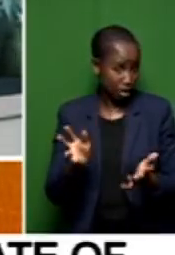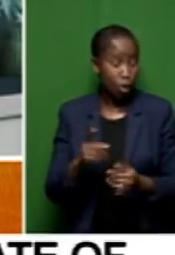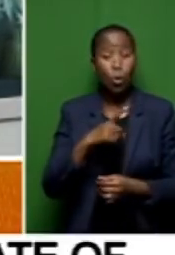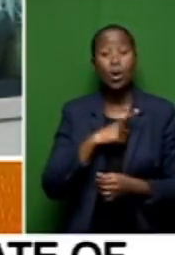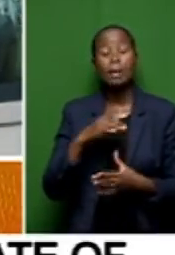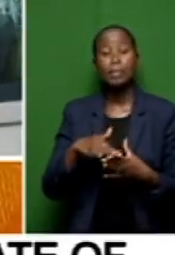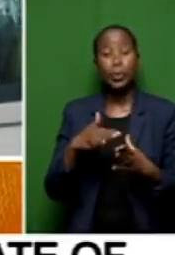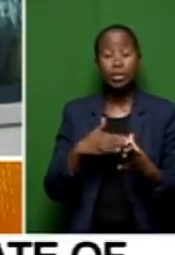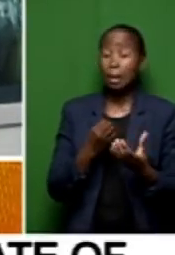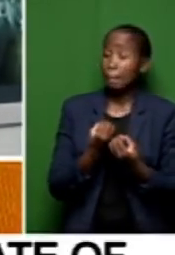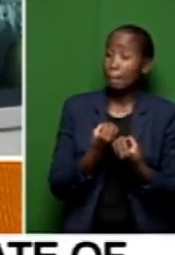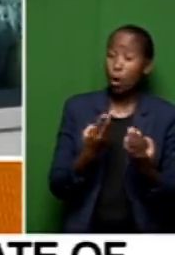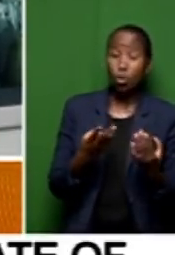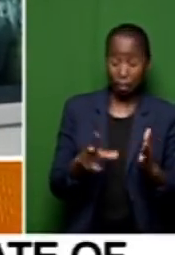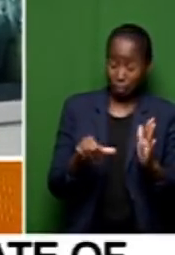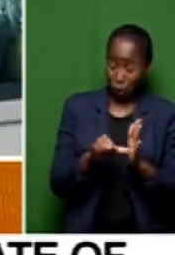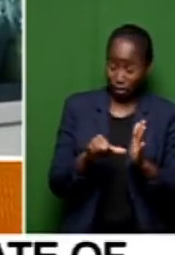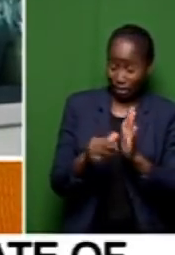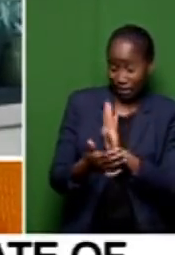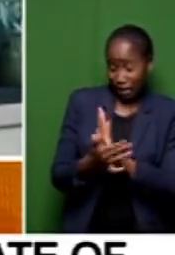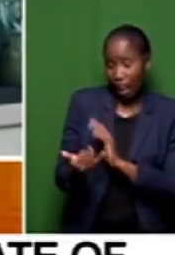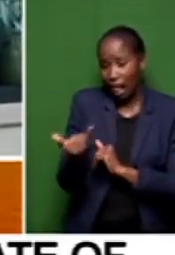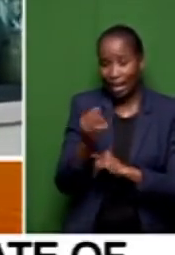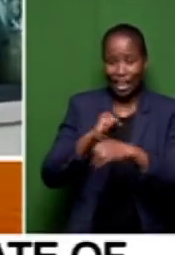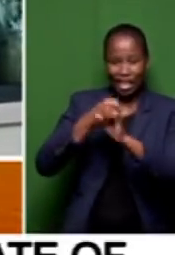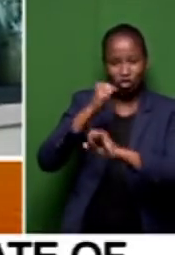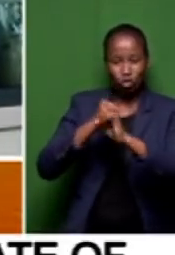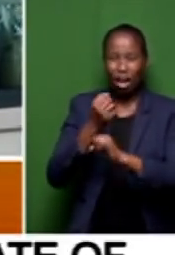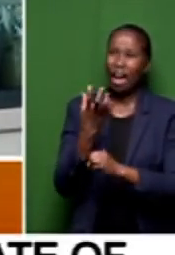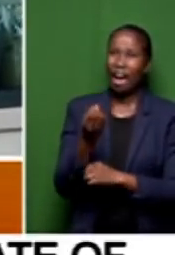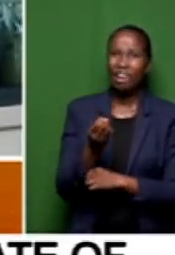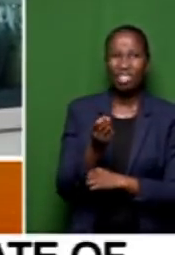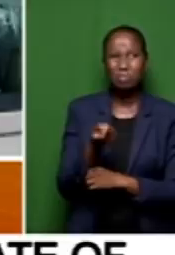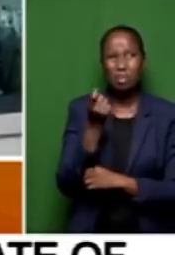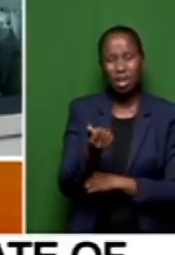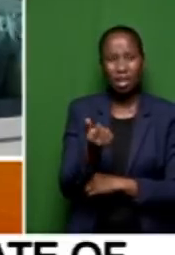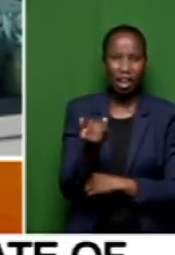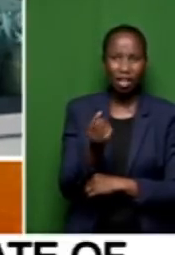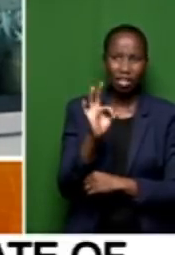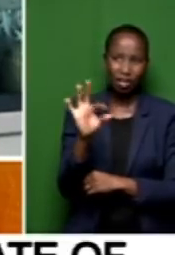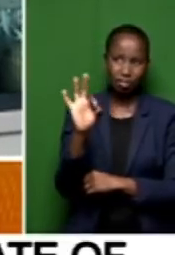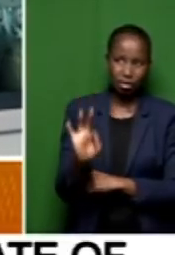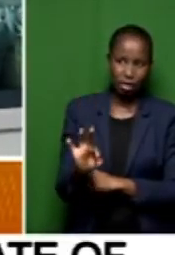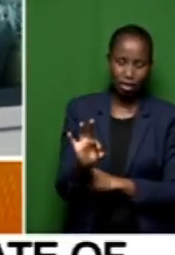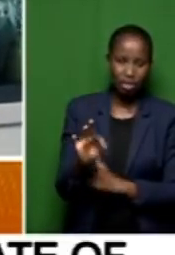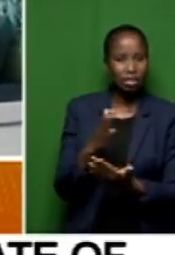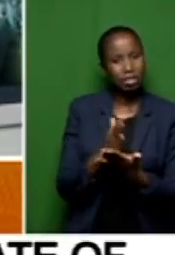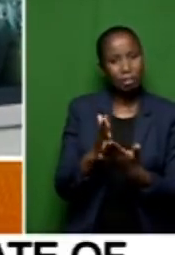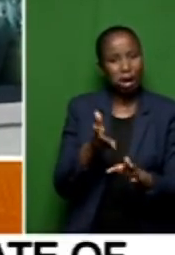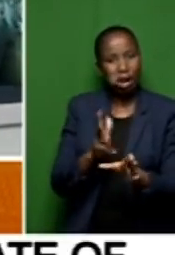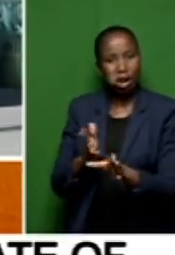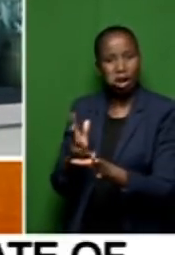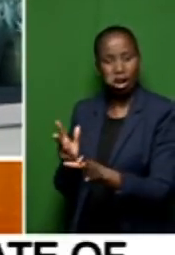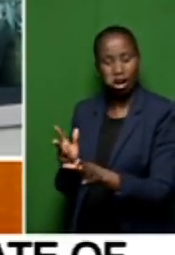critical skills in the water department, like engineers, about 3% in the five years have left this metro